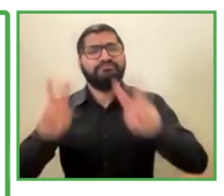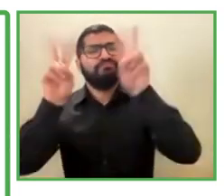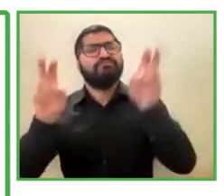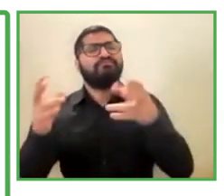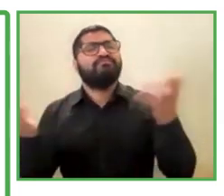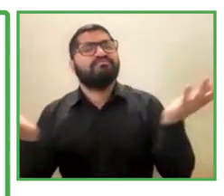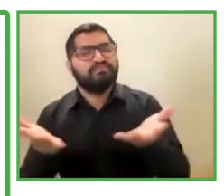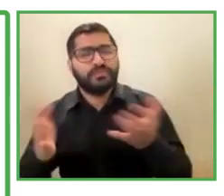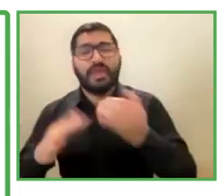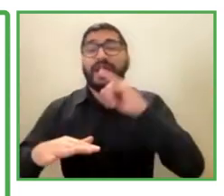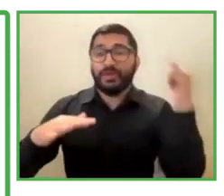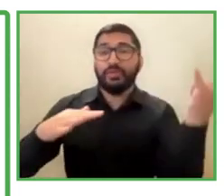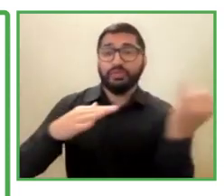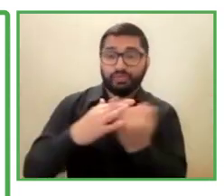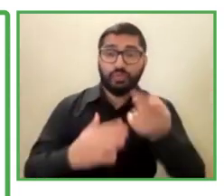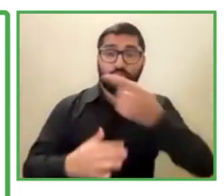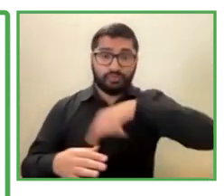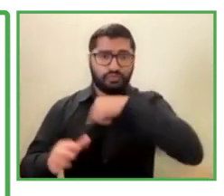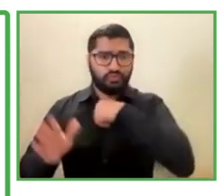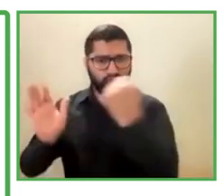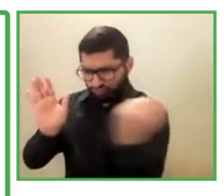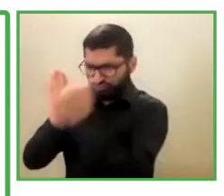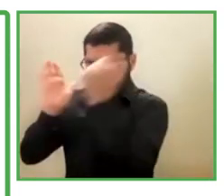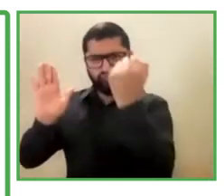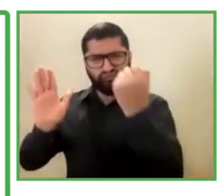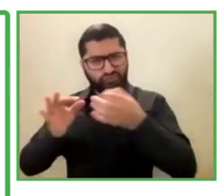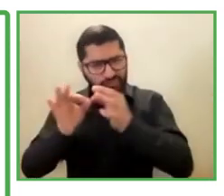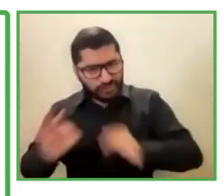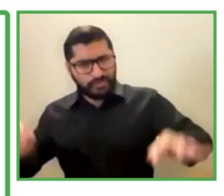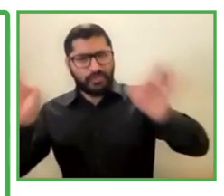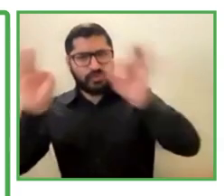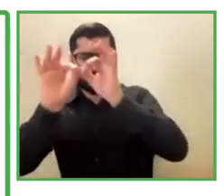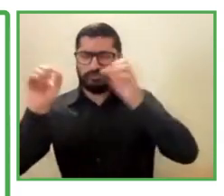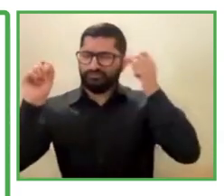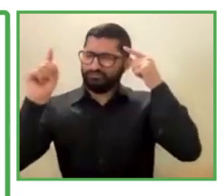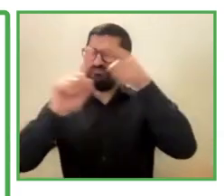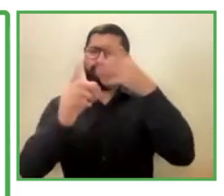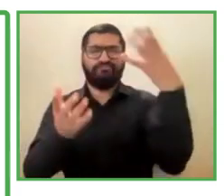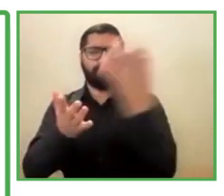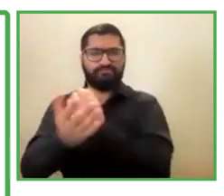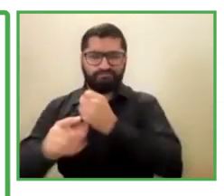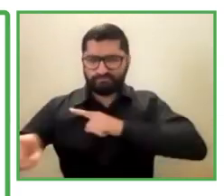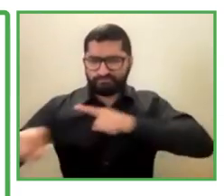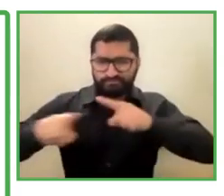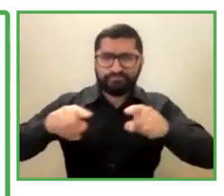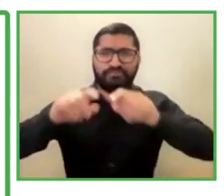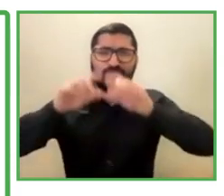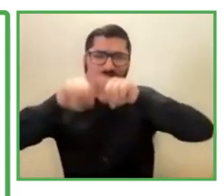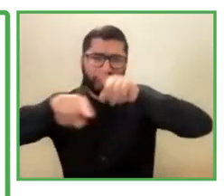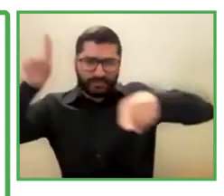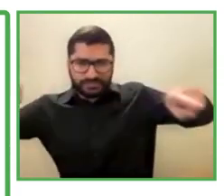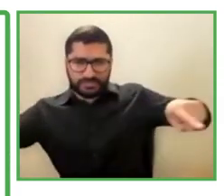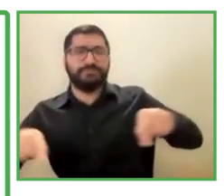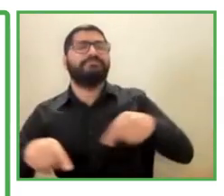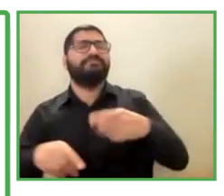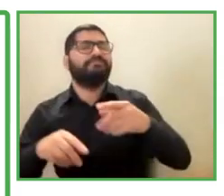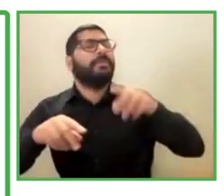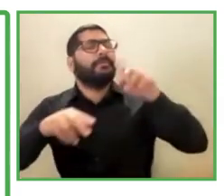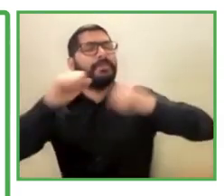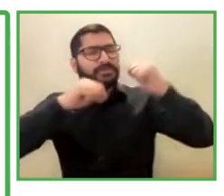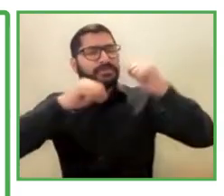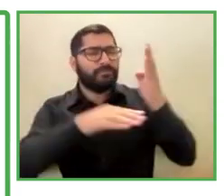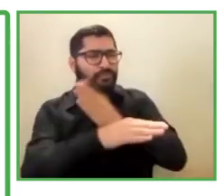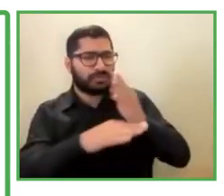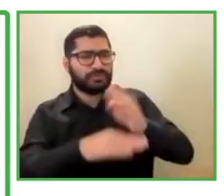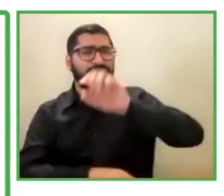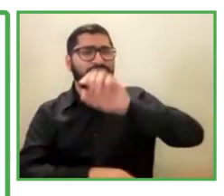presentation of inclusion is our seal, which is a success case of the SMU company that I'm part